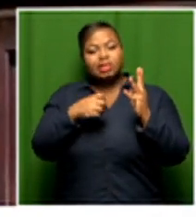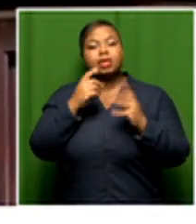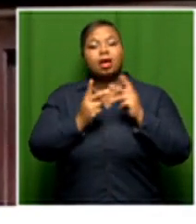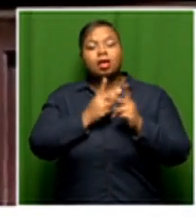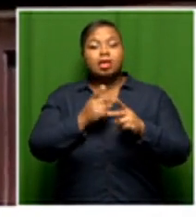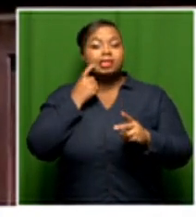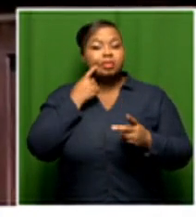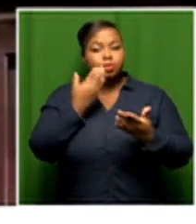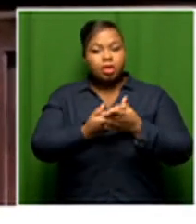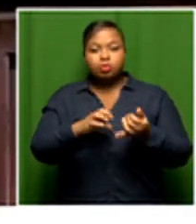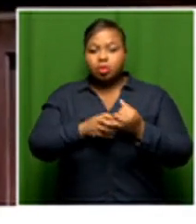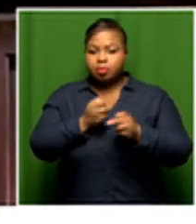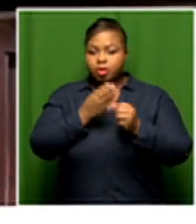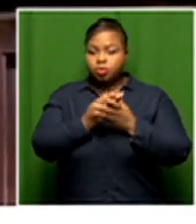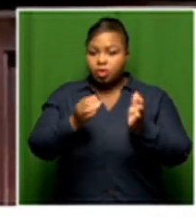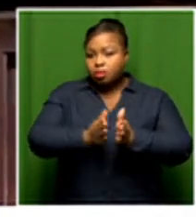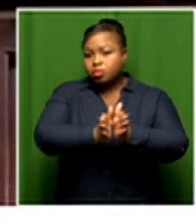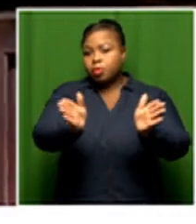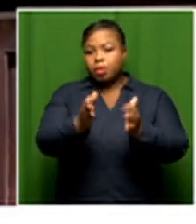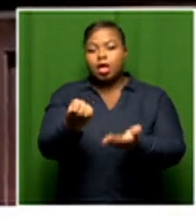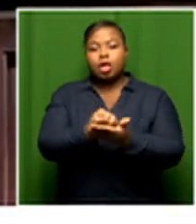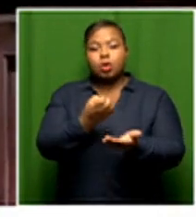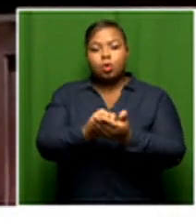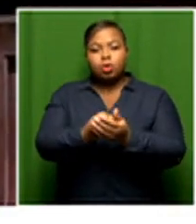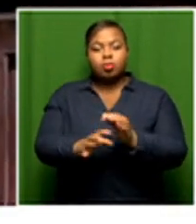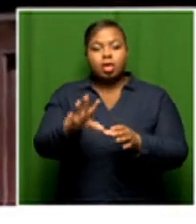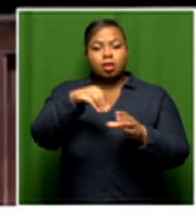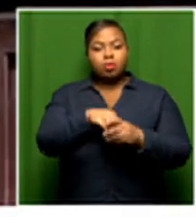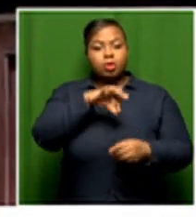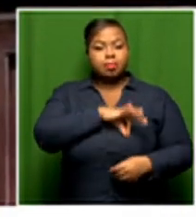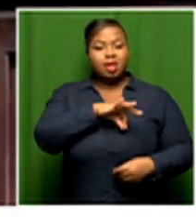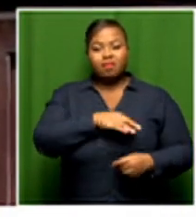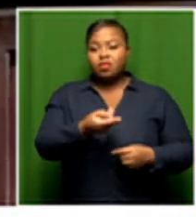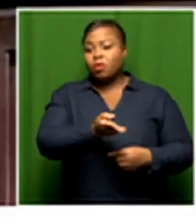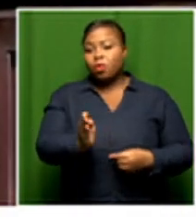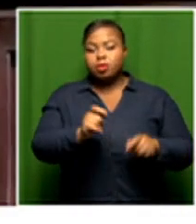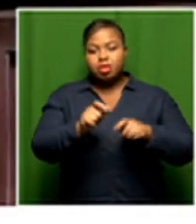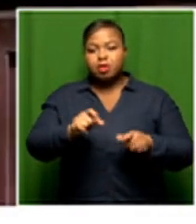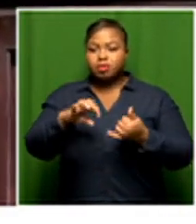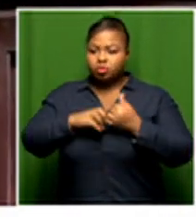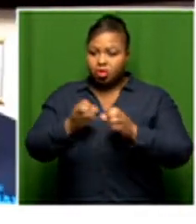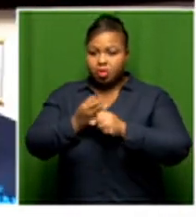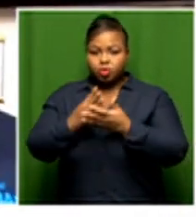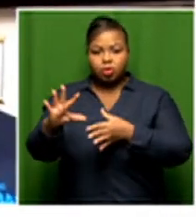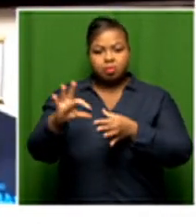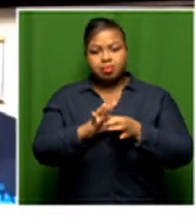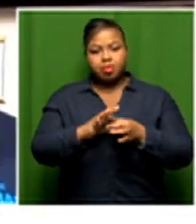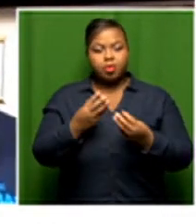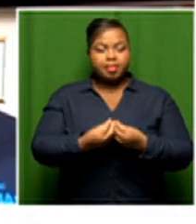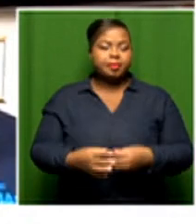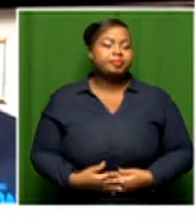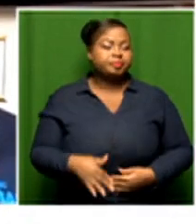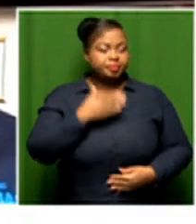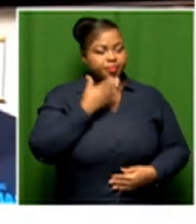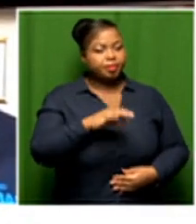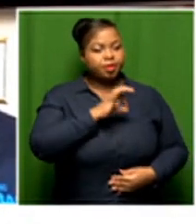also adhere to the broad-based economic economic chatters that they are required to respond to all right kawunda thank you so